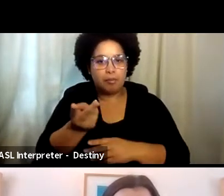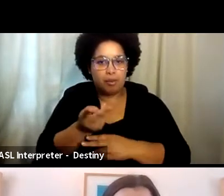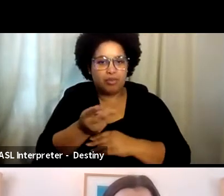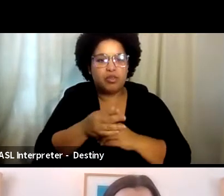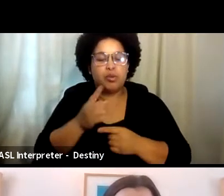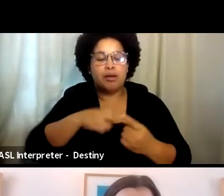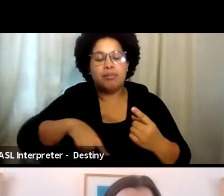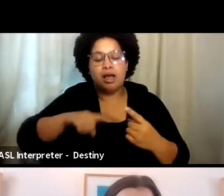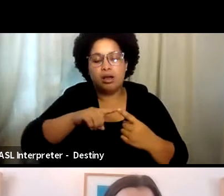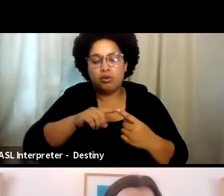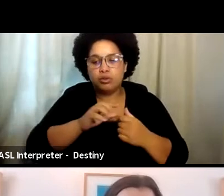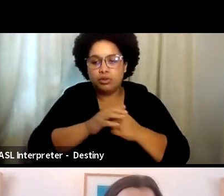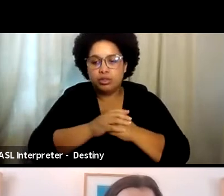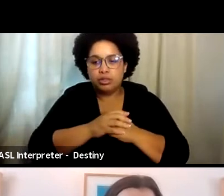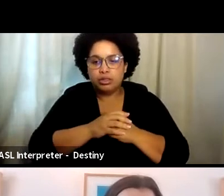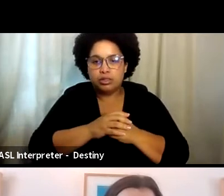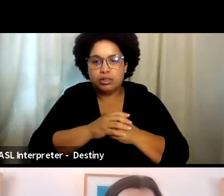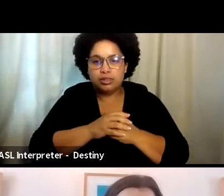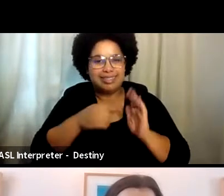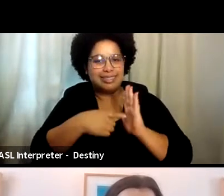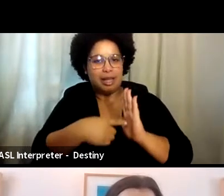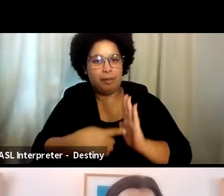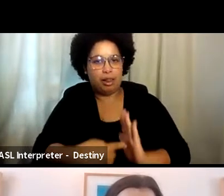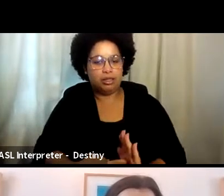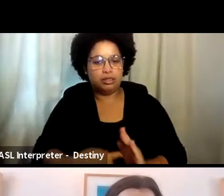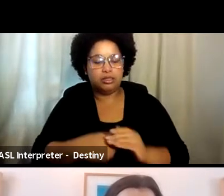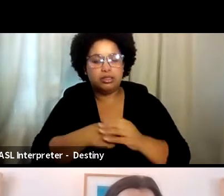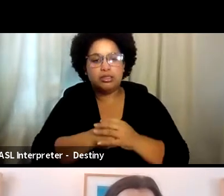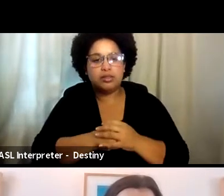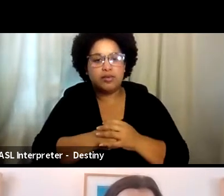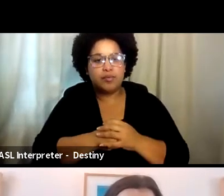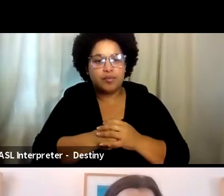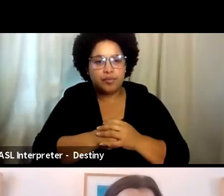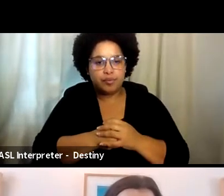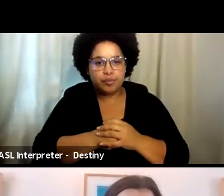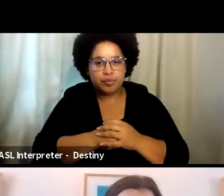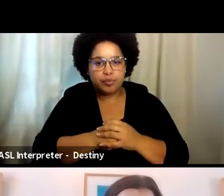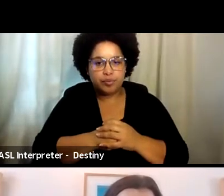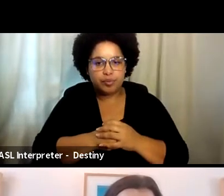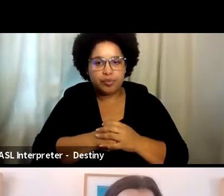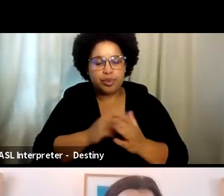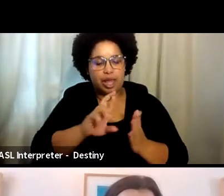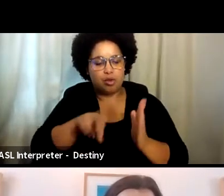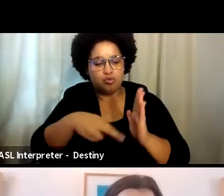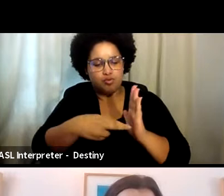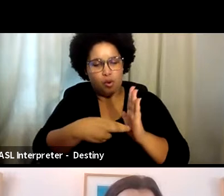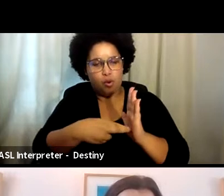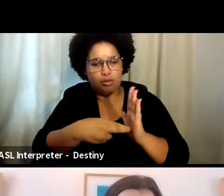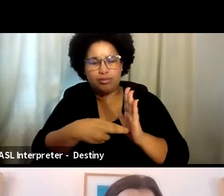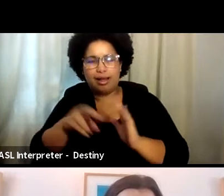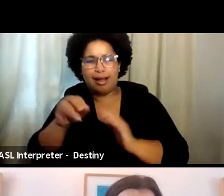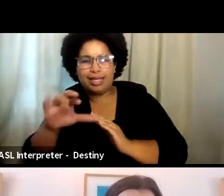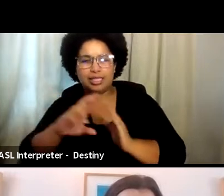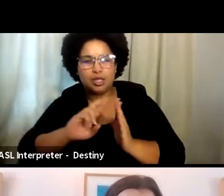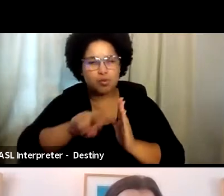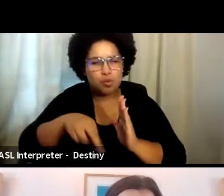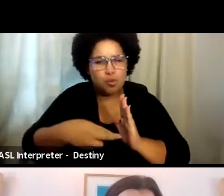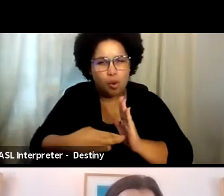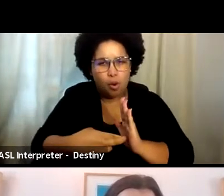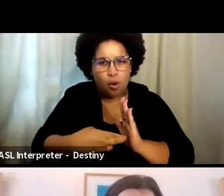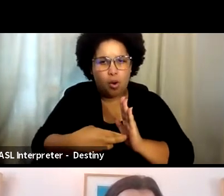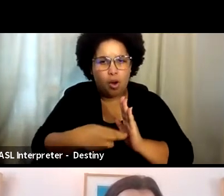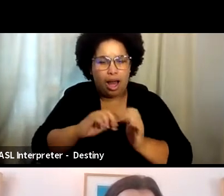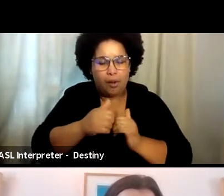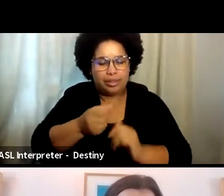you about examples of where the role of intimacy coordinator really made